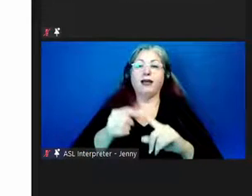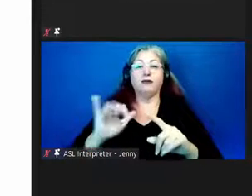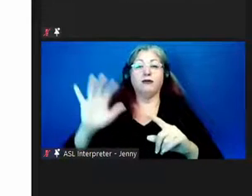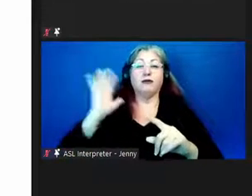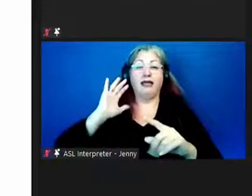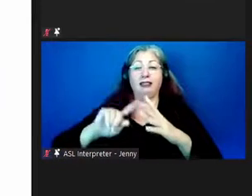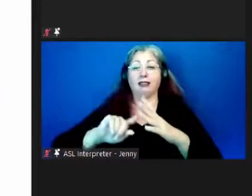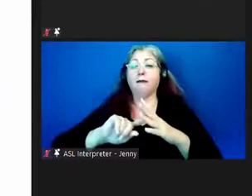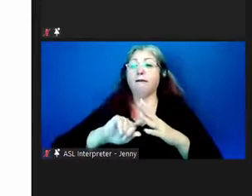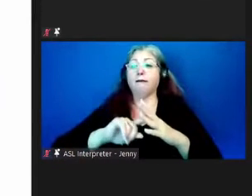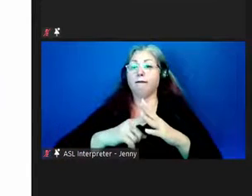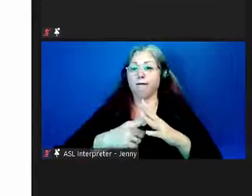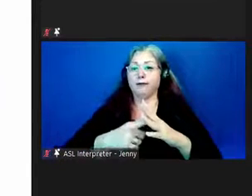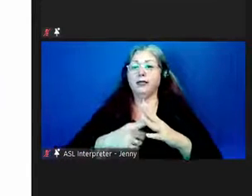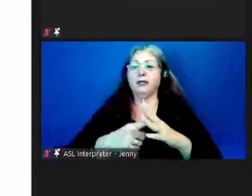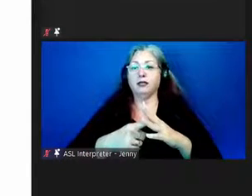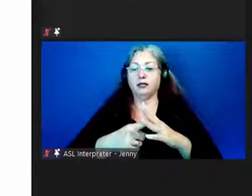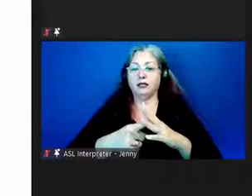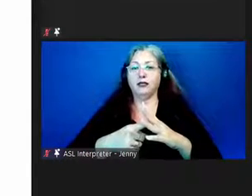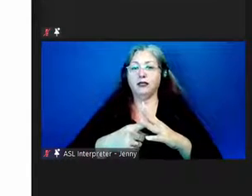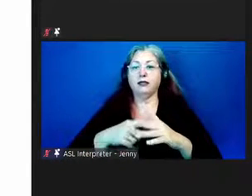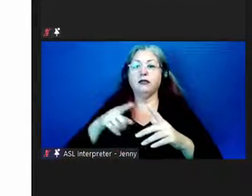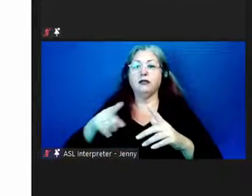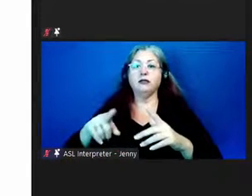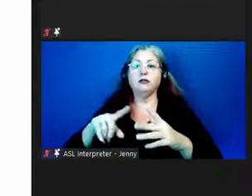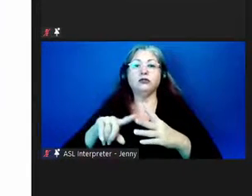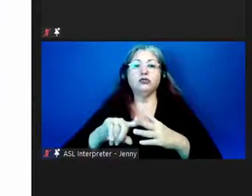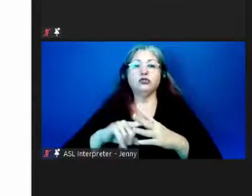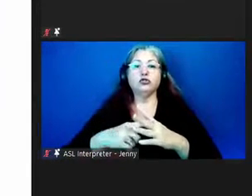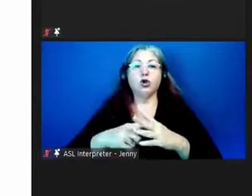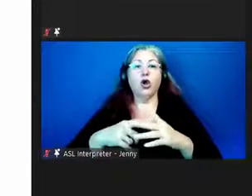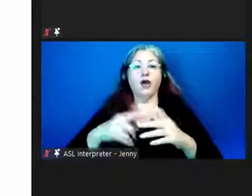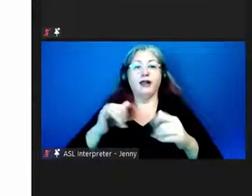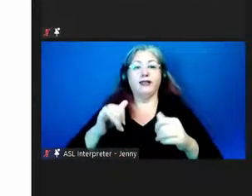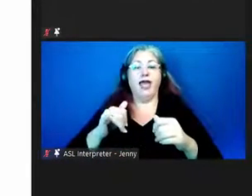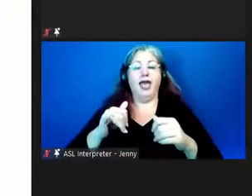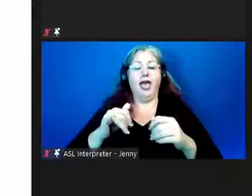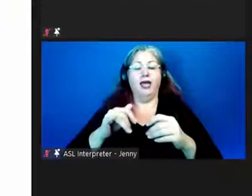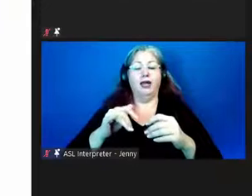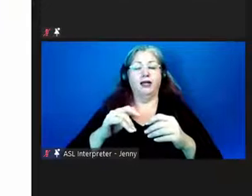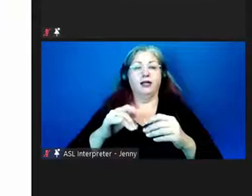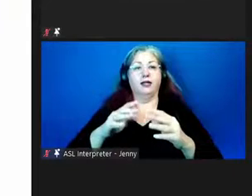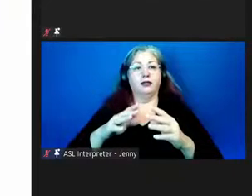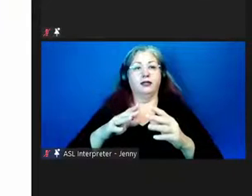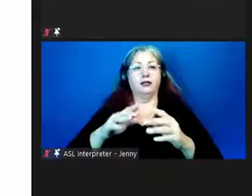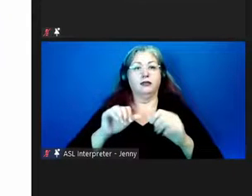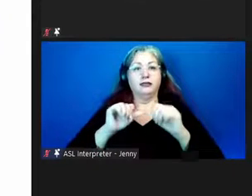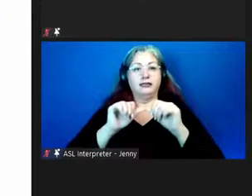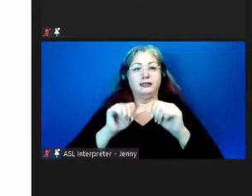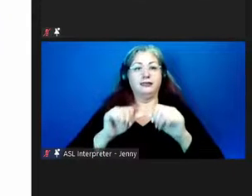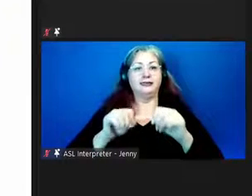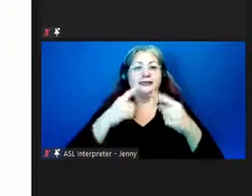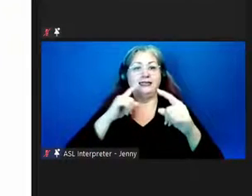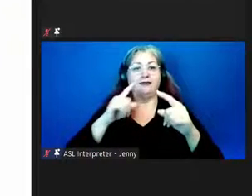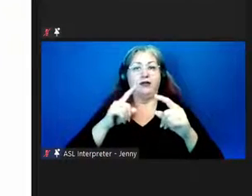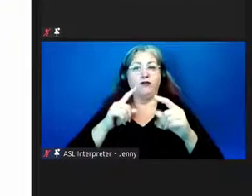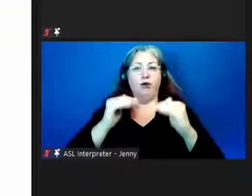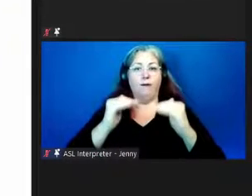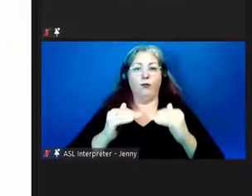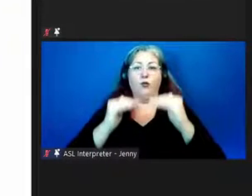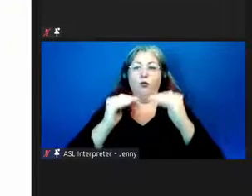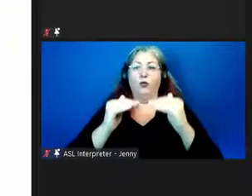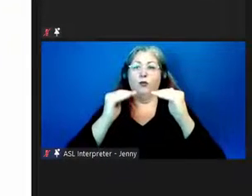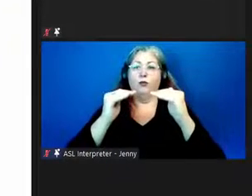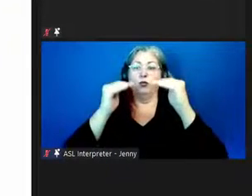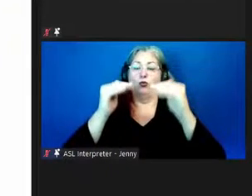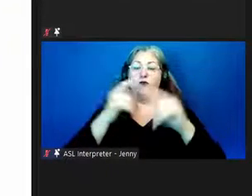years. To continue this successful vertical move into, as I said,